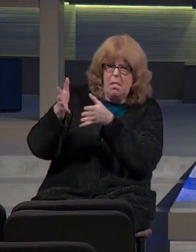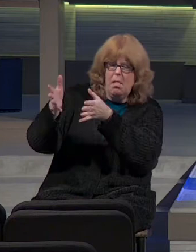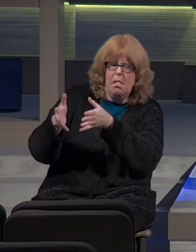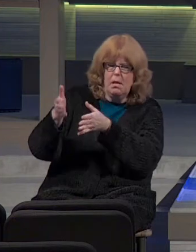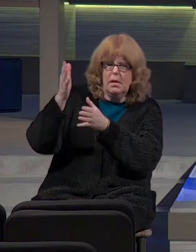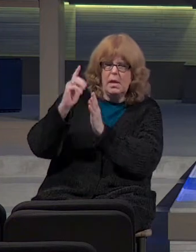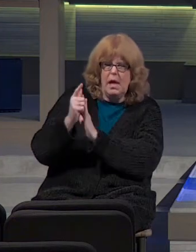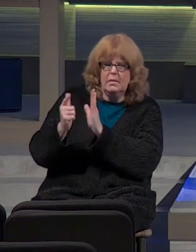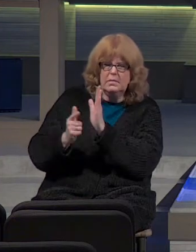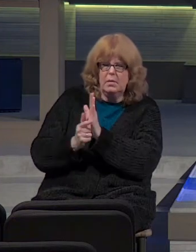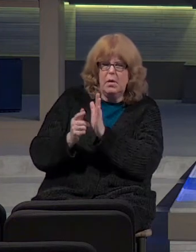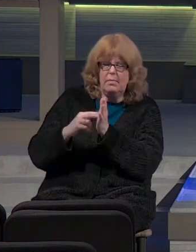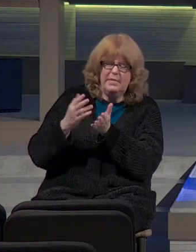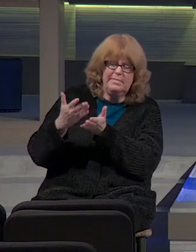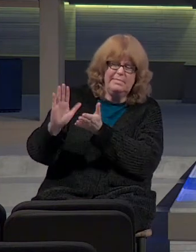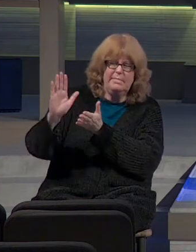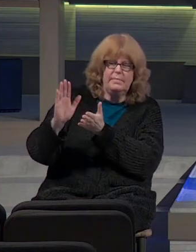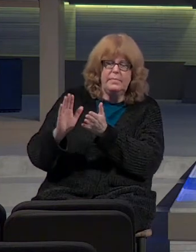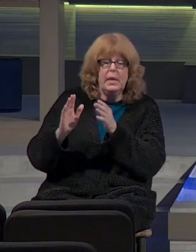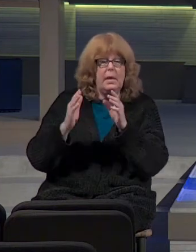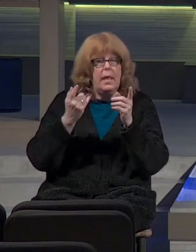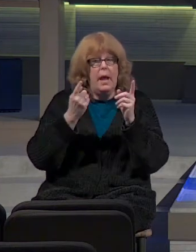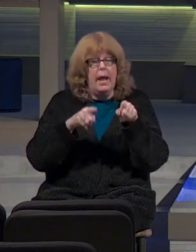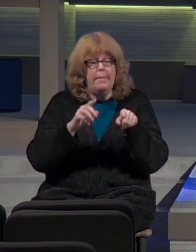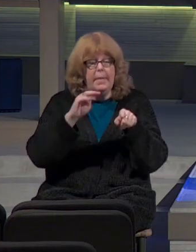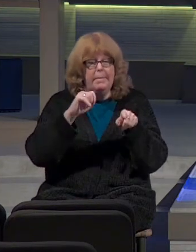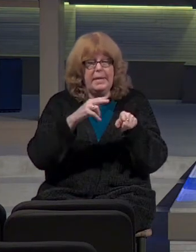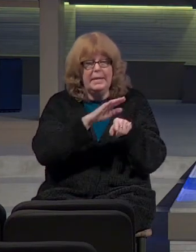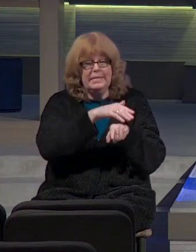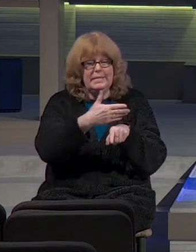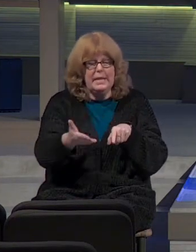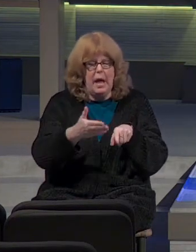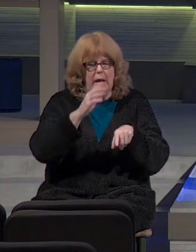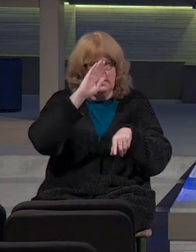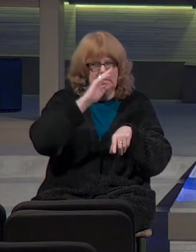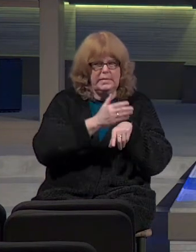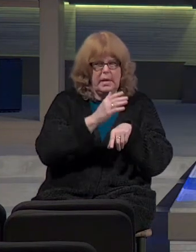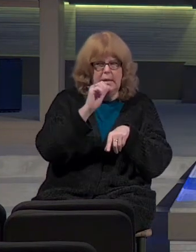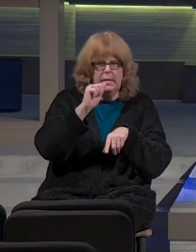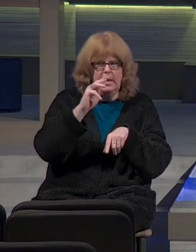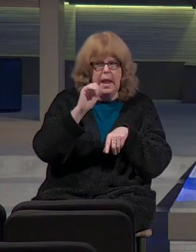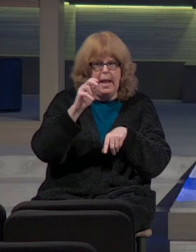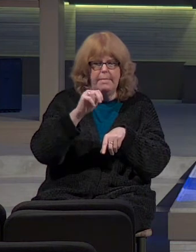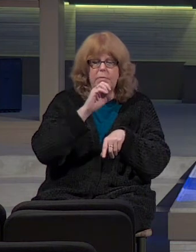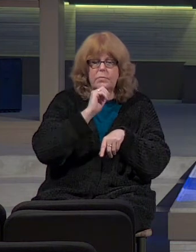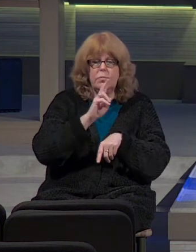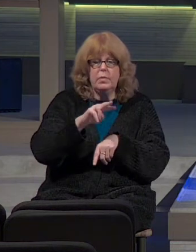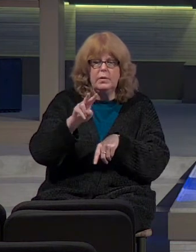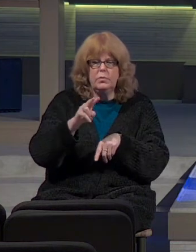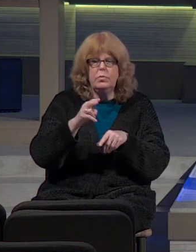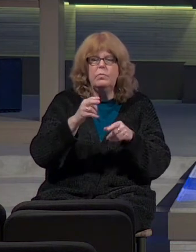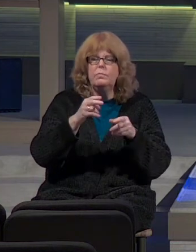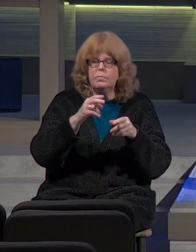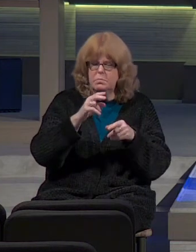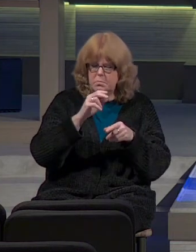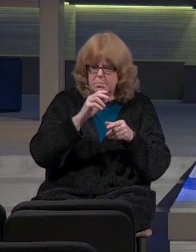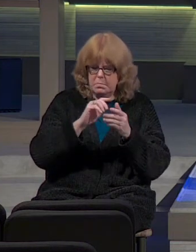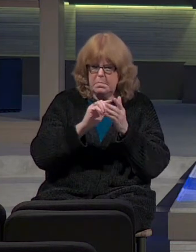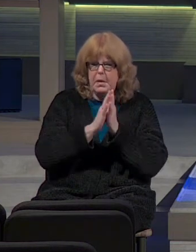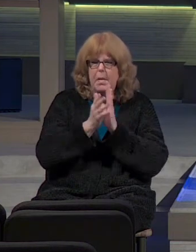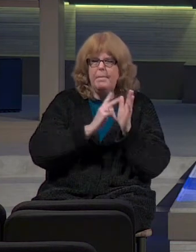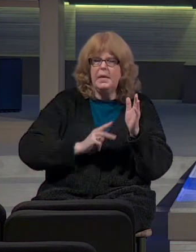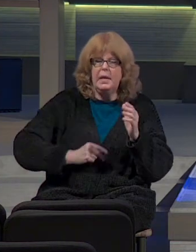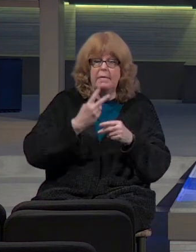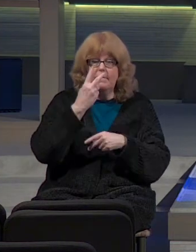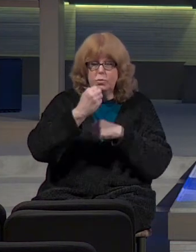Now look, Manasseh died. His son Ammon was 22 years old when he became king. He reigned two years in